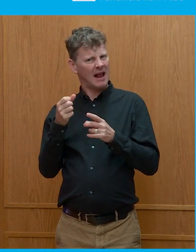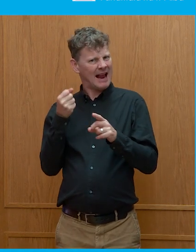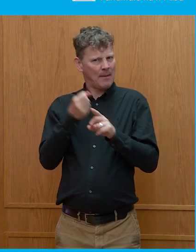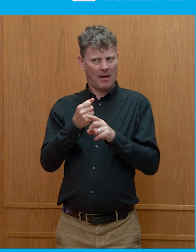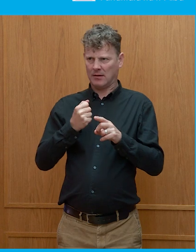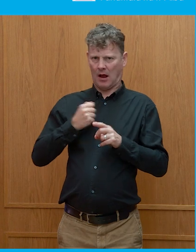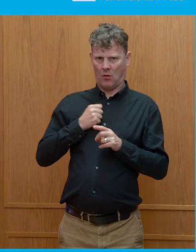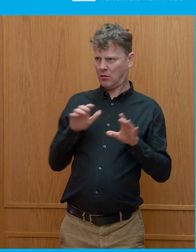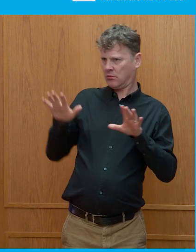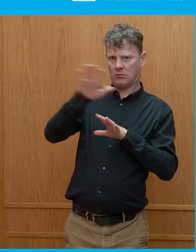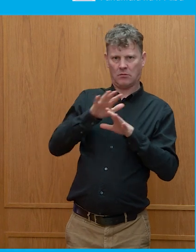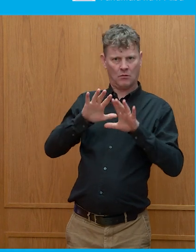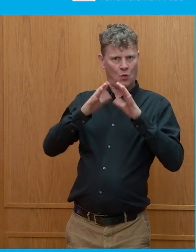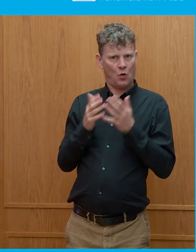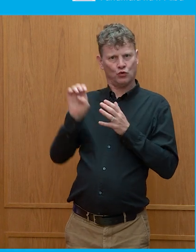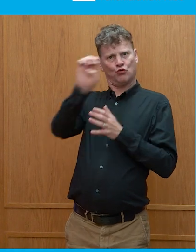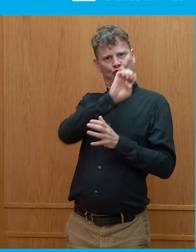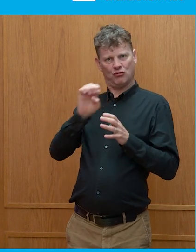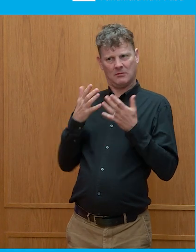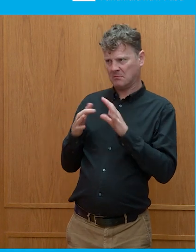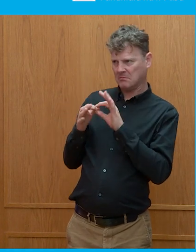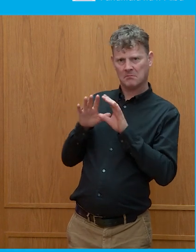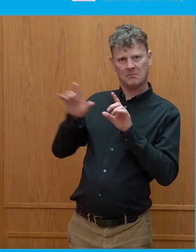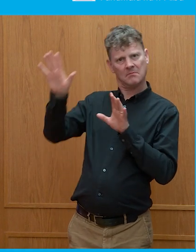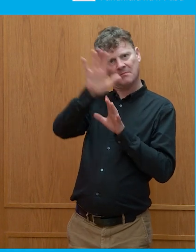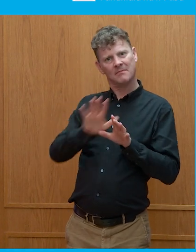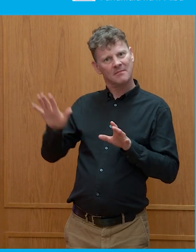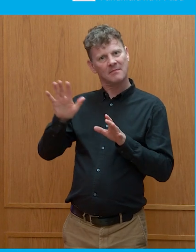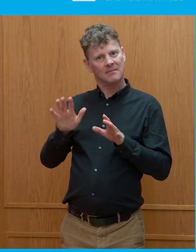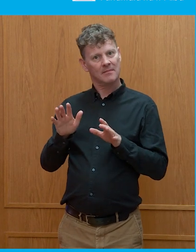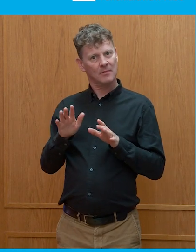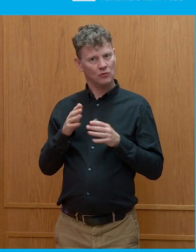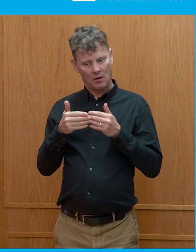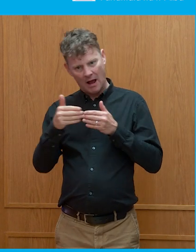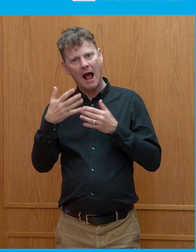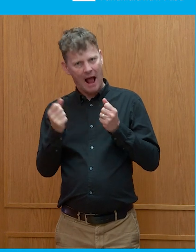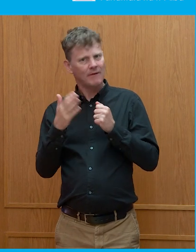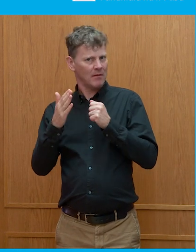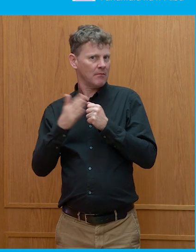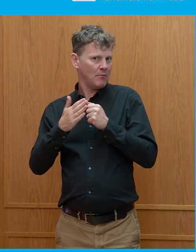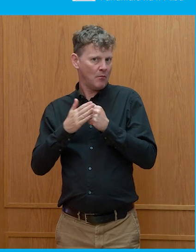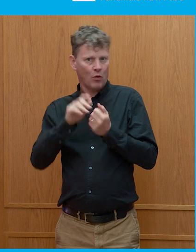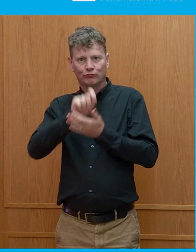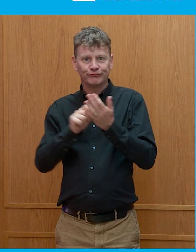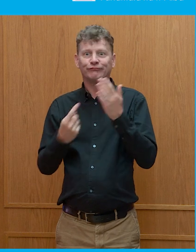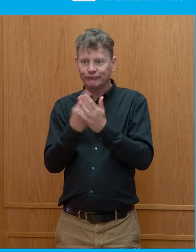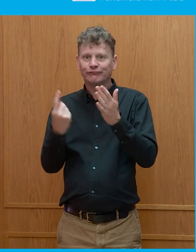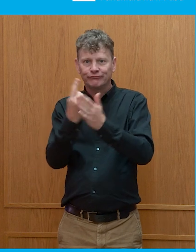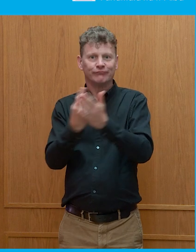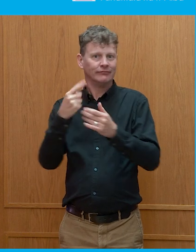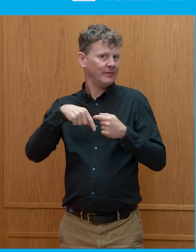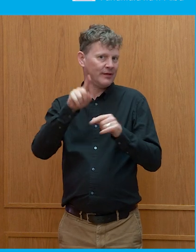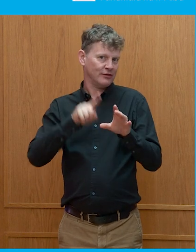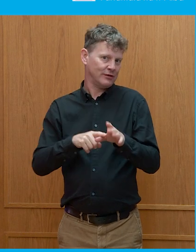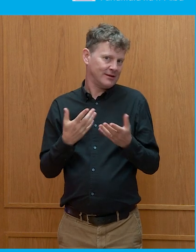of the world, which we're all sort of quite familiar with now. So we're not kind of through this kind of explosive democracy event just yet.